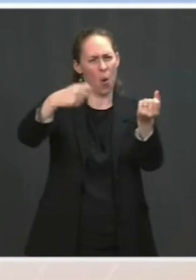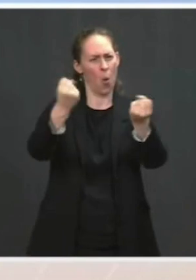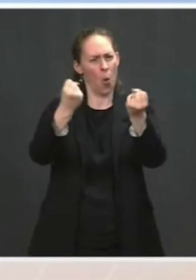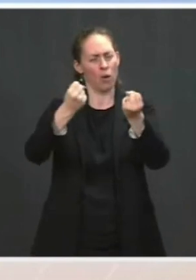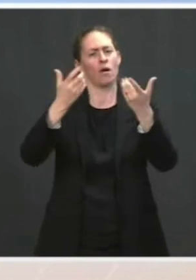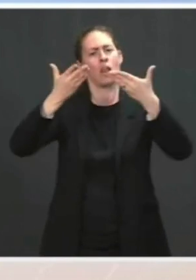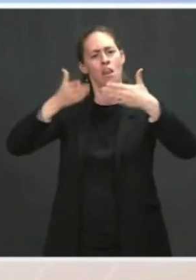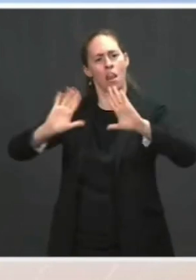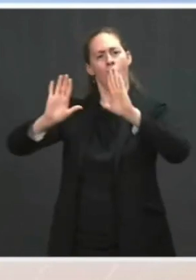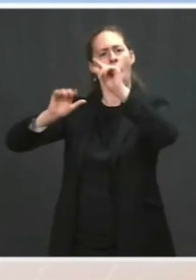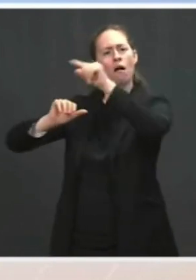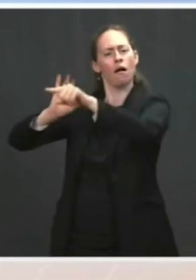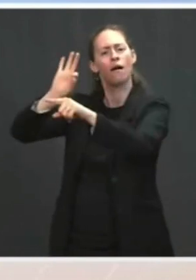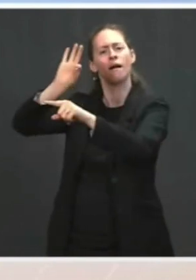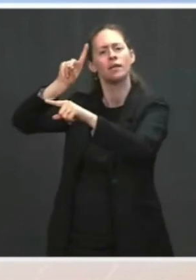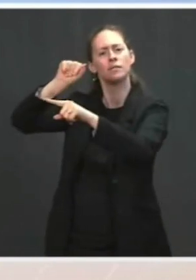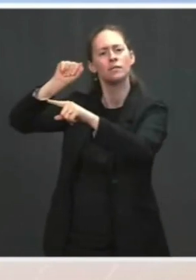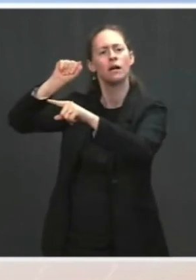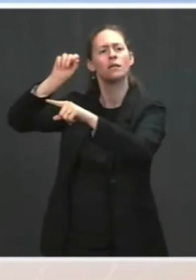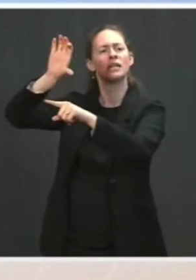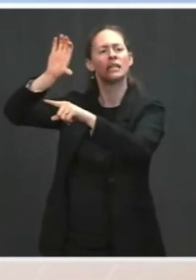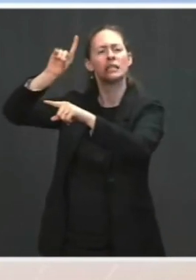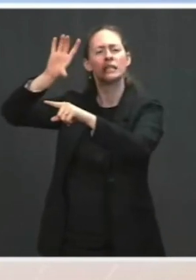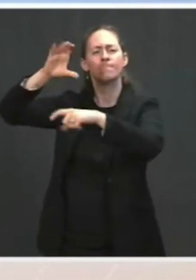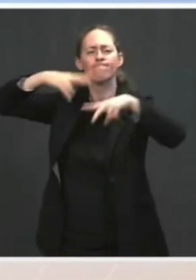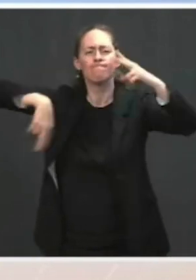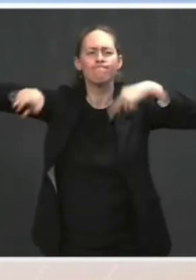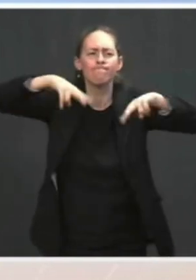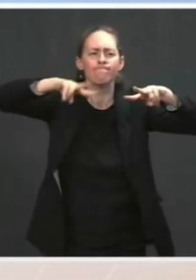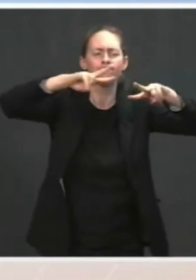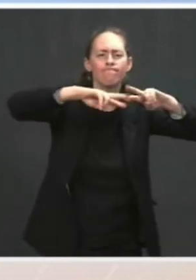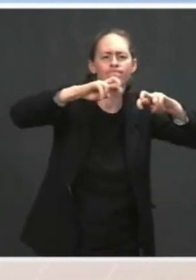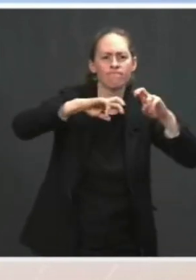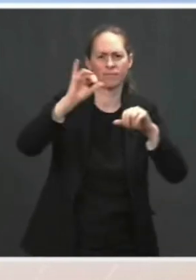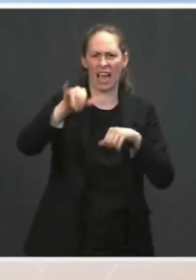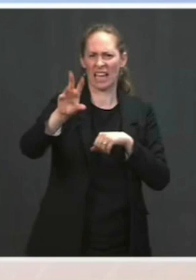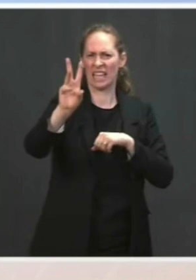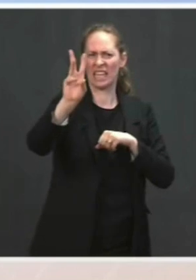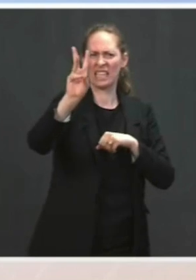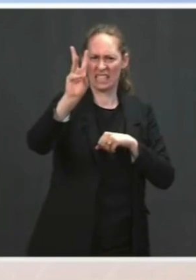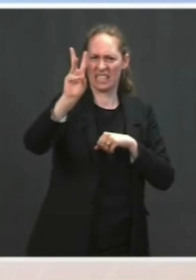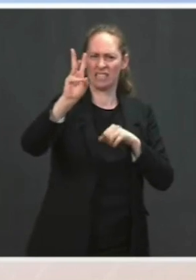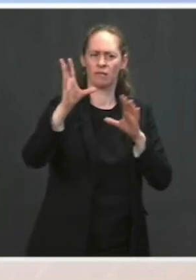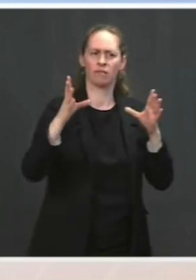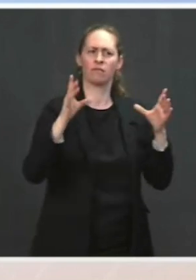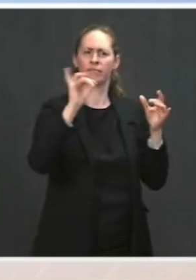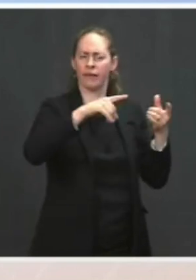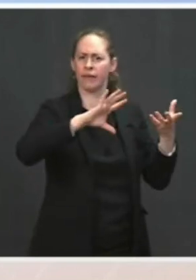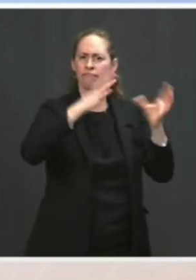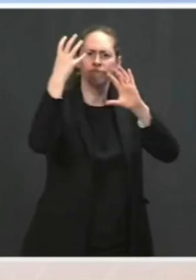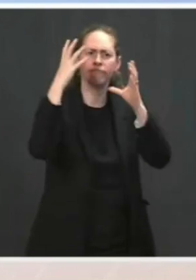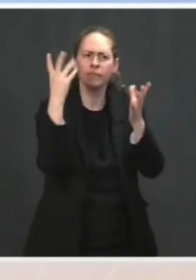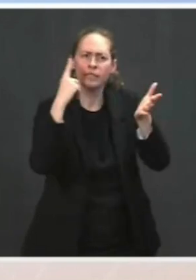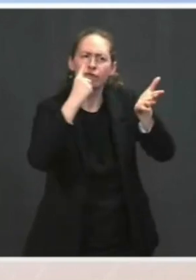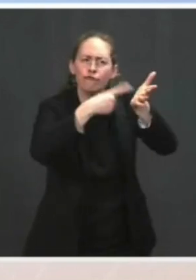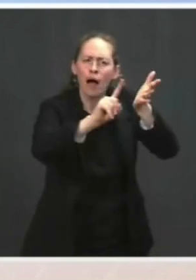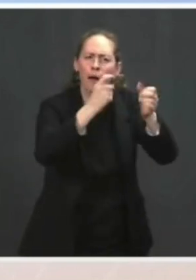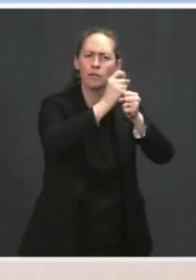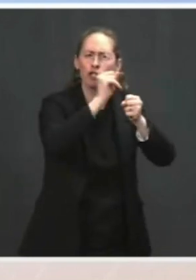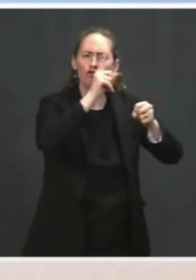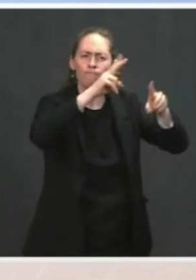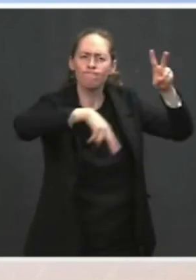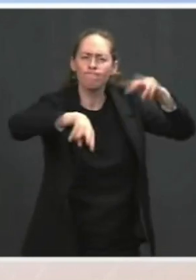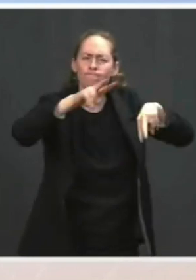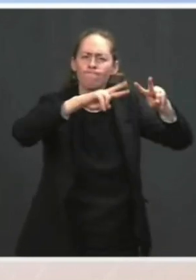these cases to try and understand some of the mechanisms of what it is, some more details about the